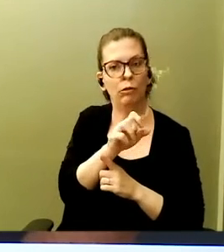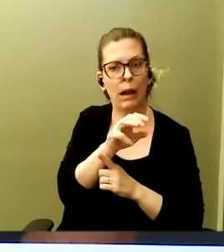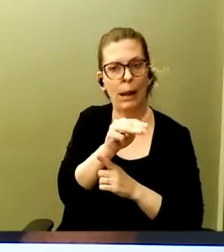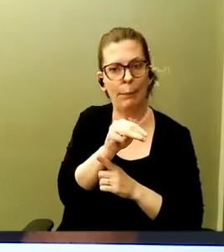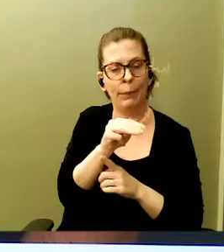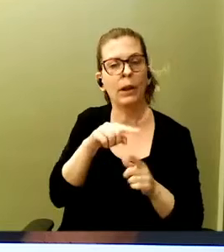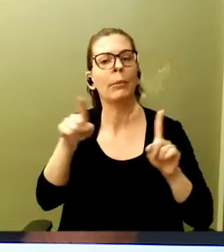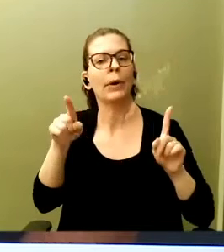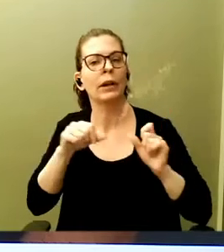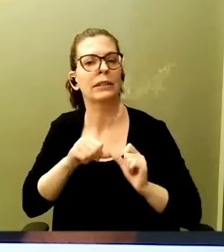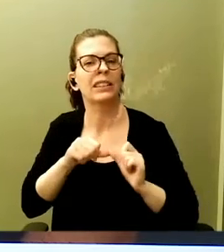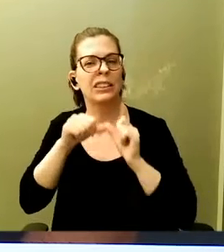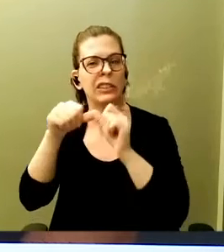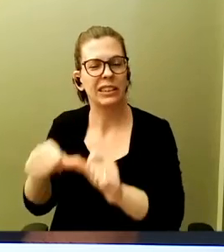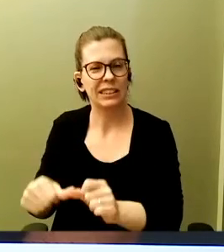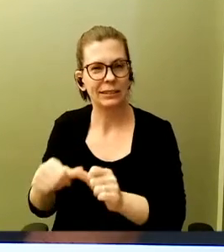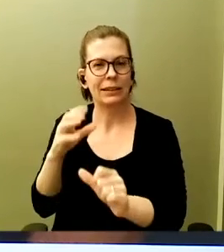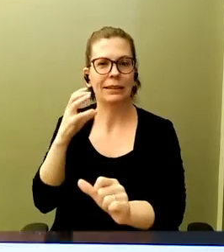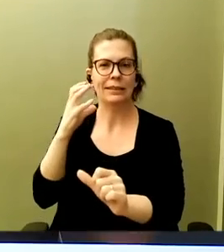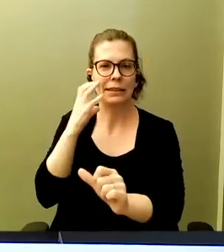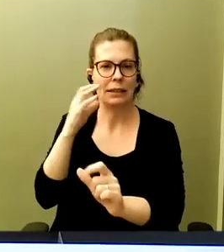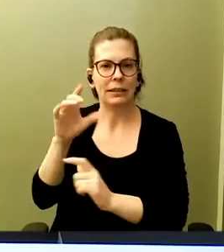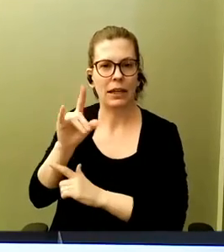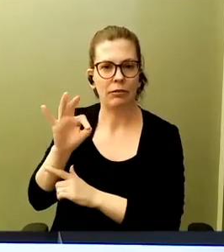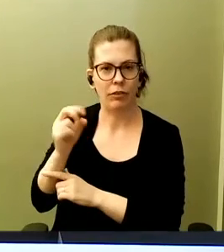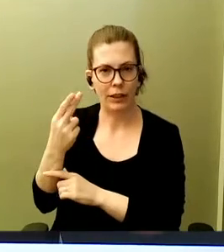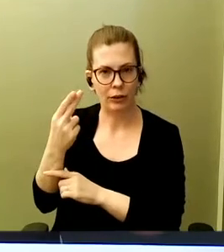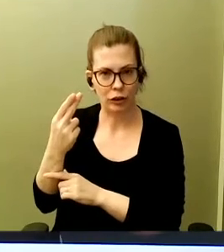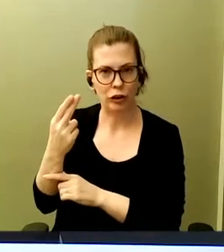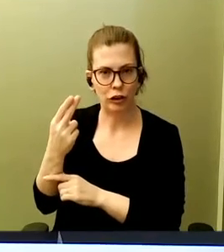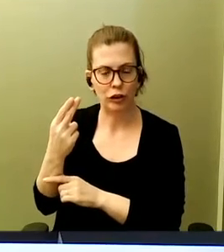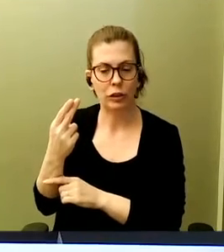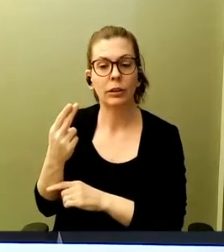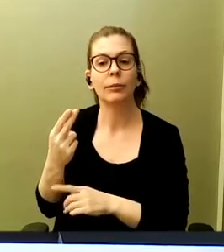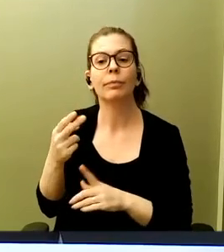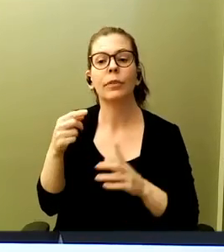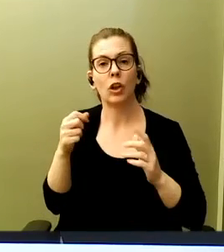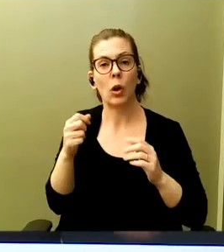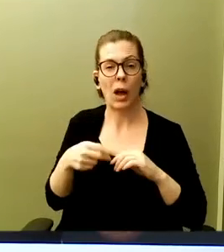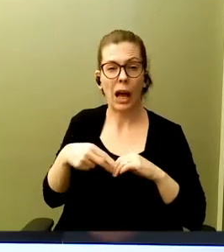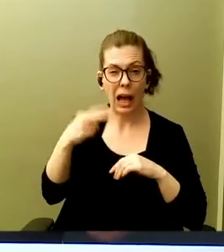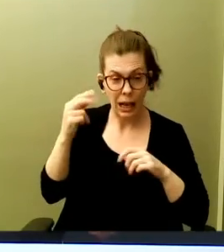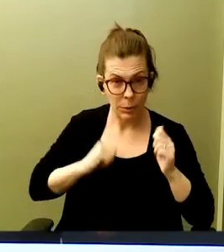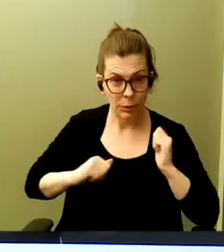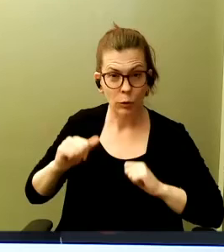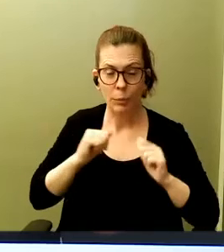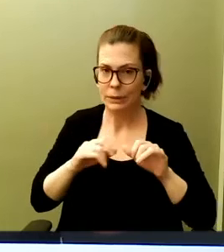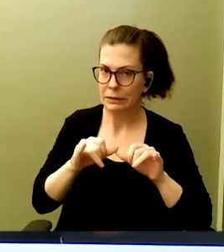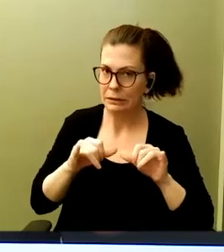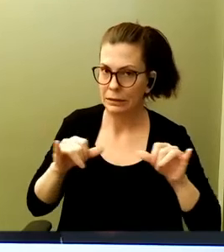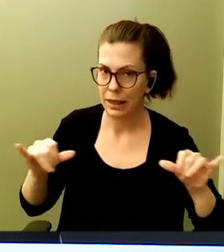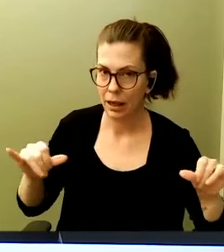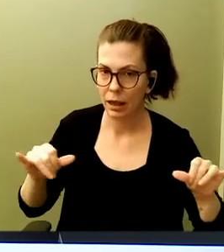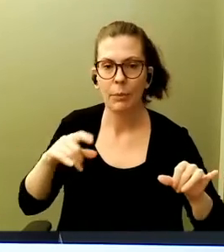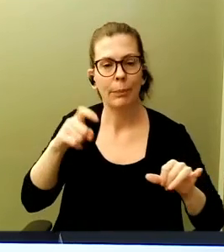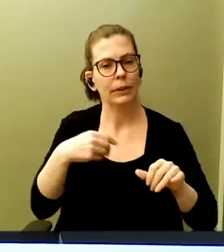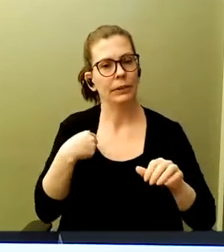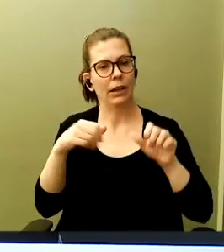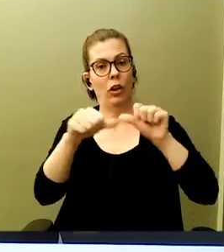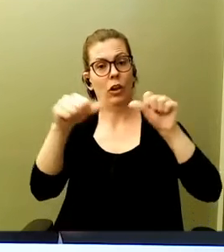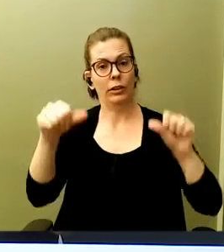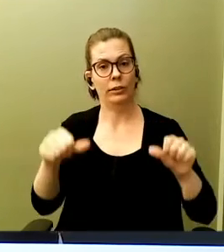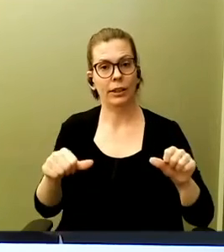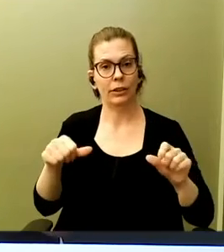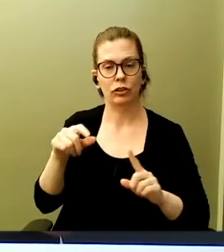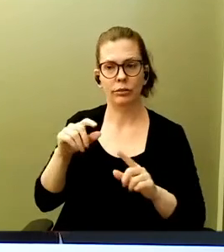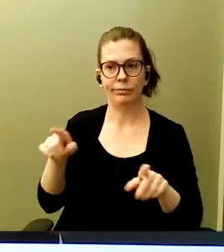density storage of flash. So to do high performance at scale, you have to have an architecture like ours. We